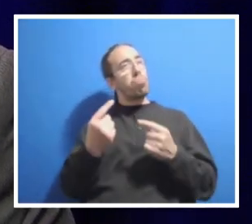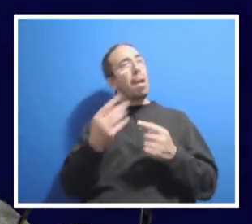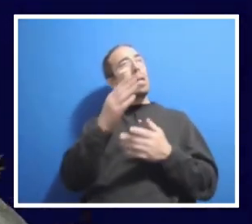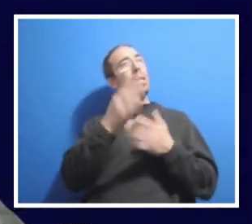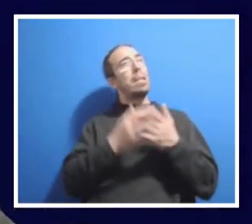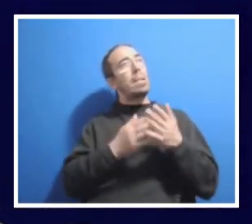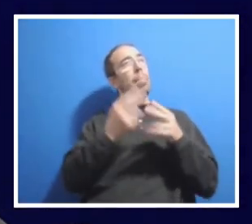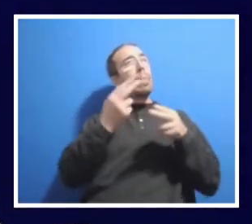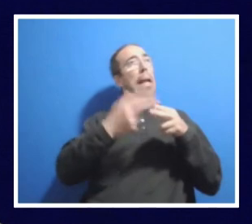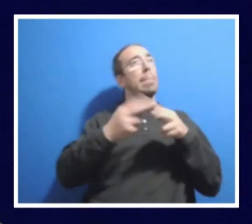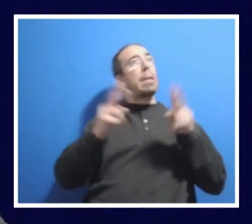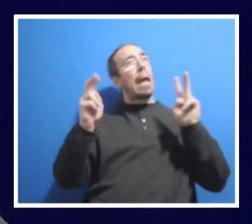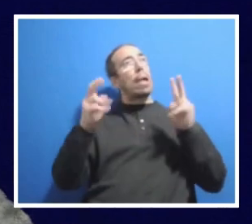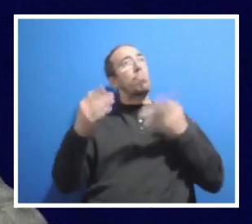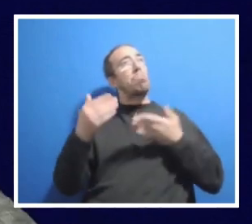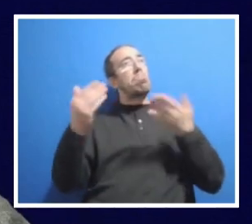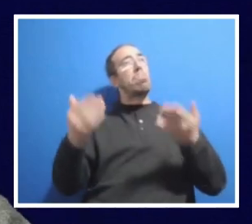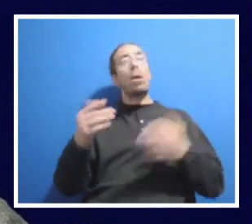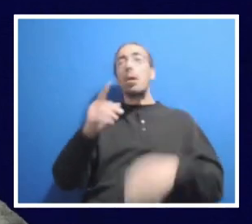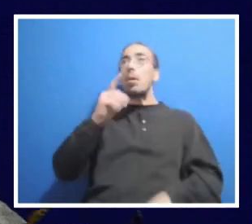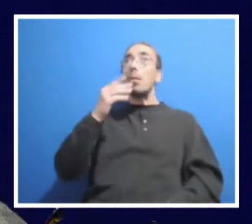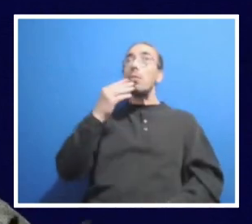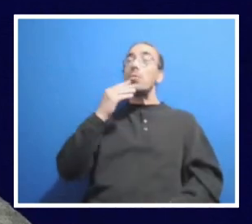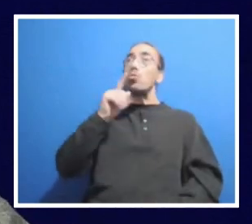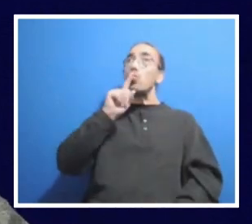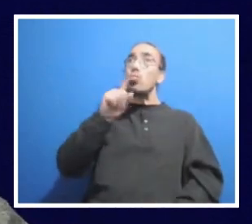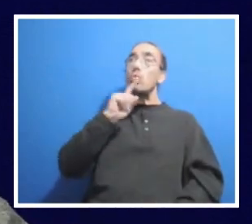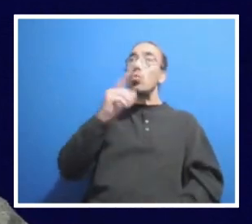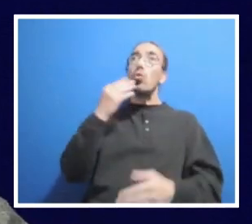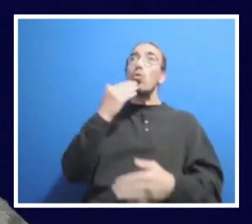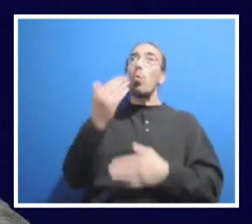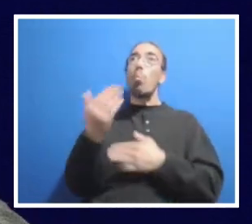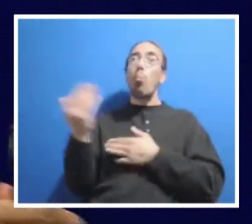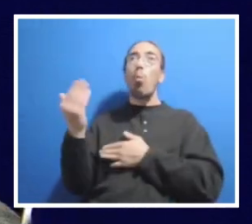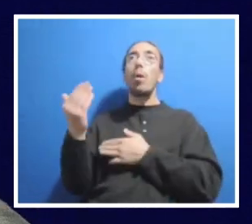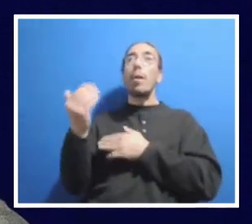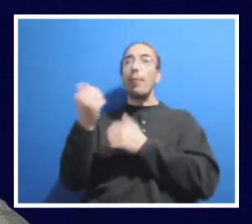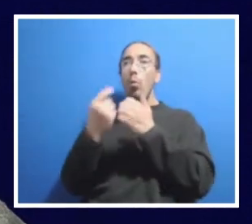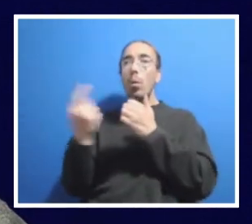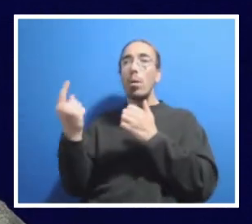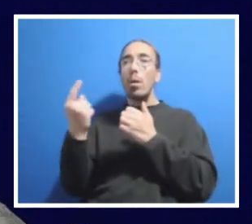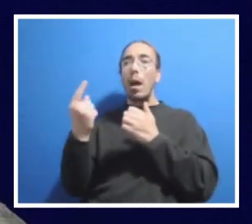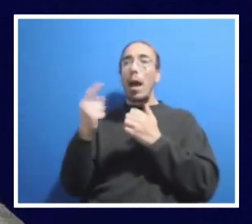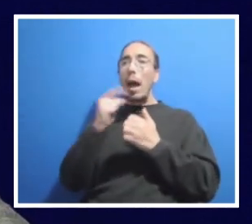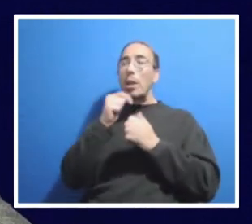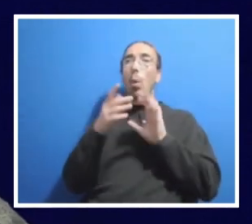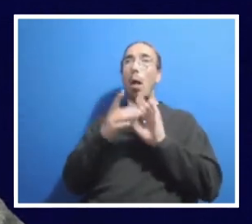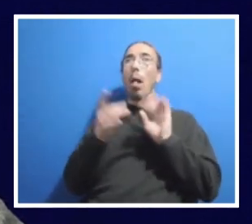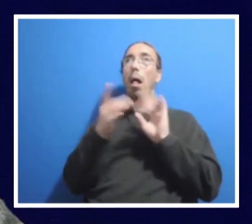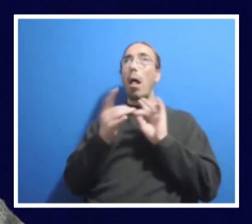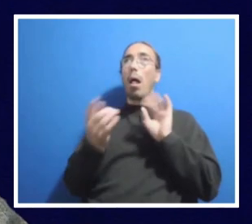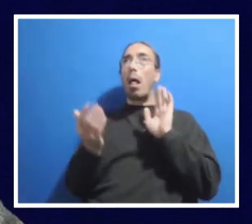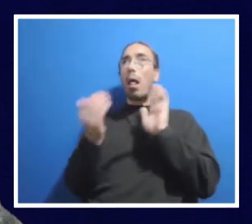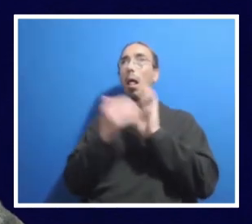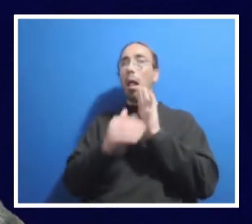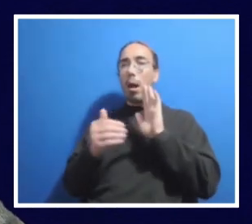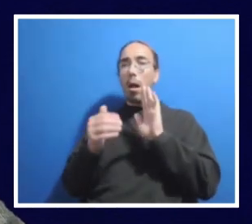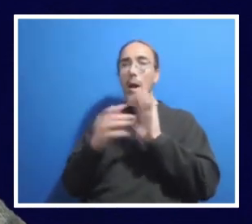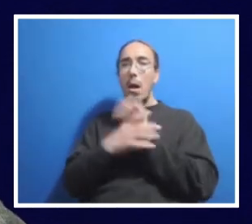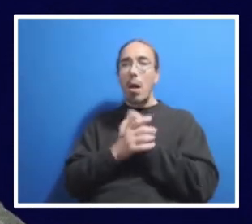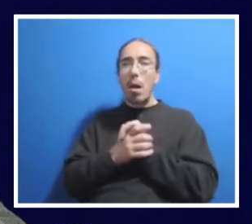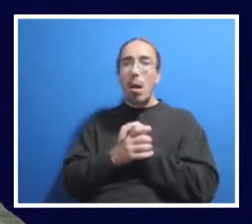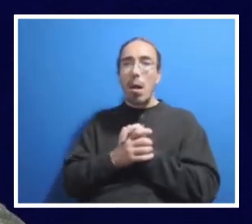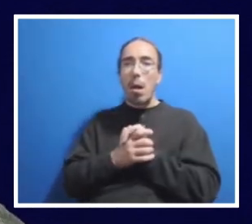Sure. Thank you very much. And good morning, everyone. So I don't want to reiterate all of the different engagements that Sarah just talked about in terms of